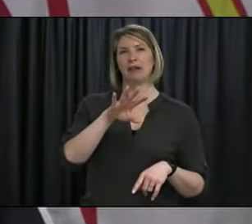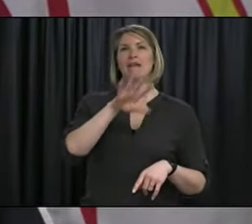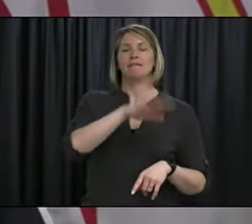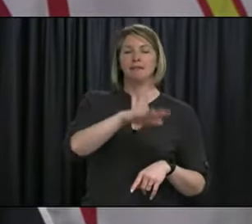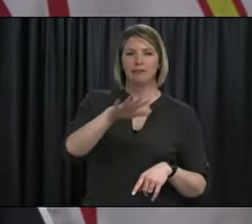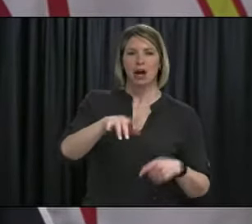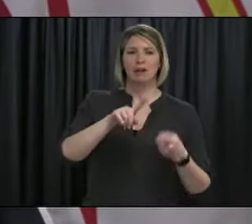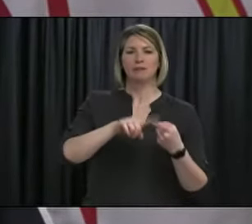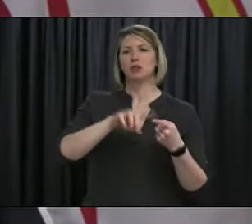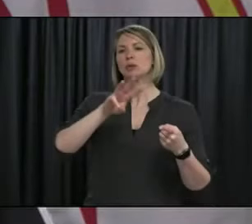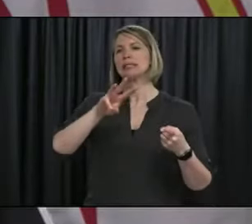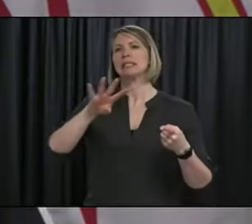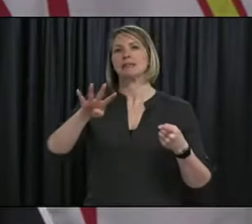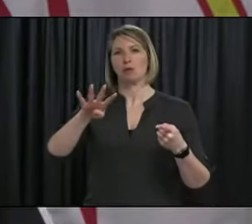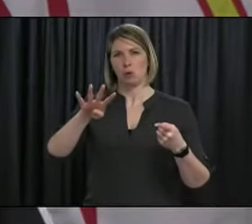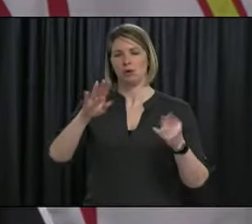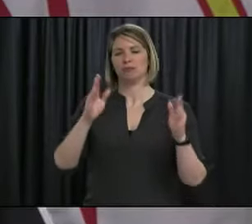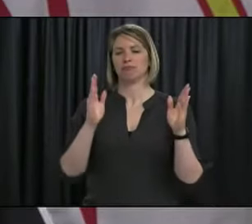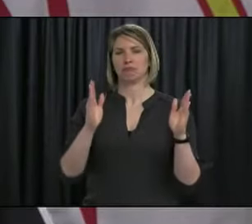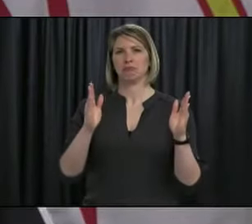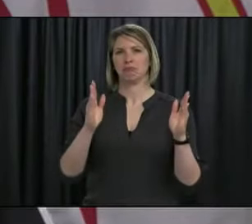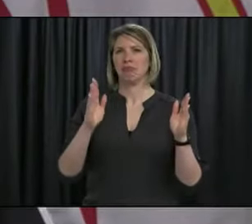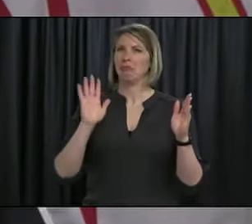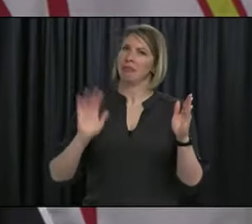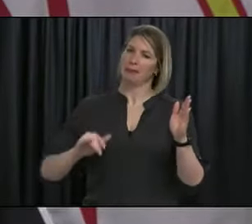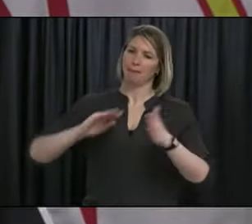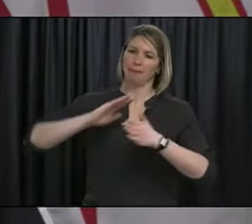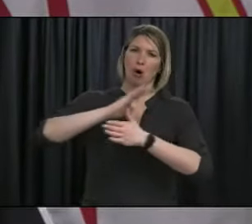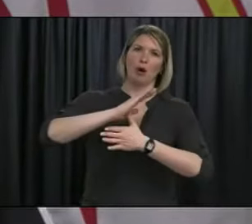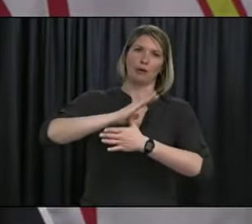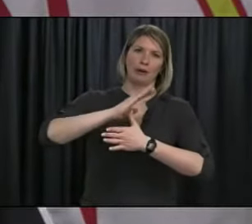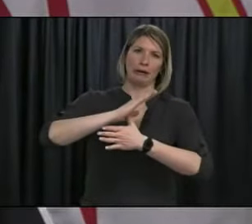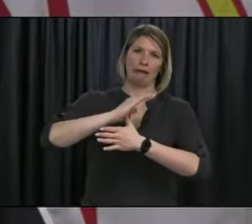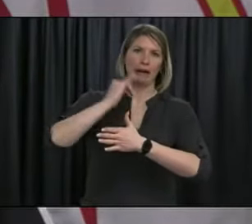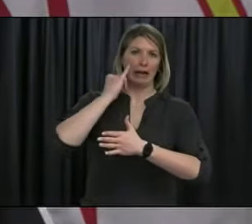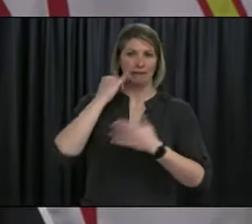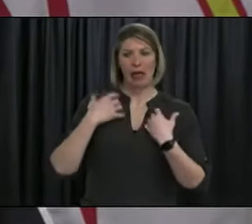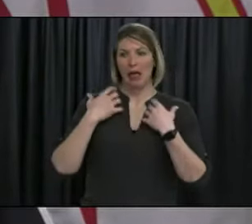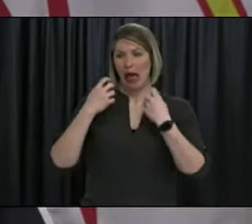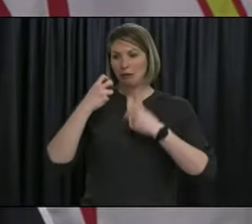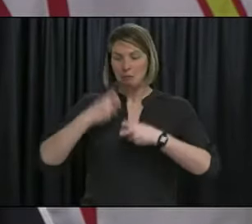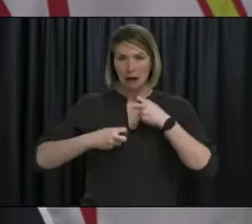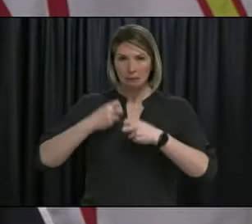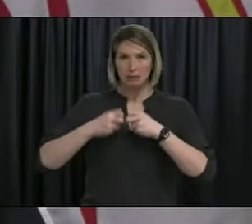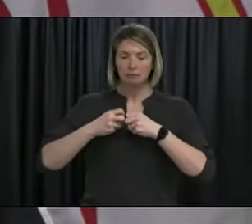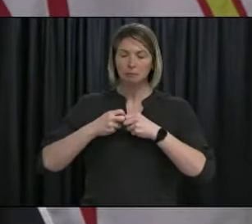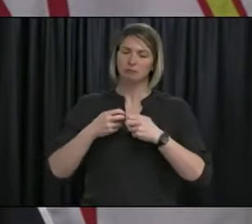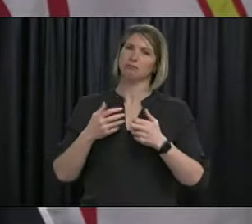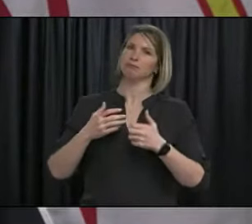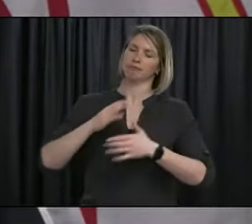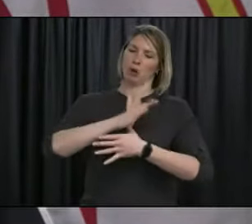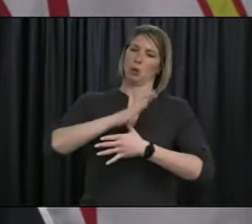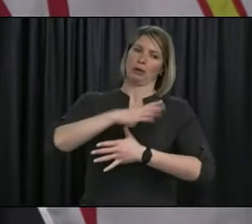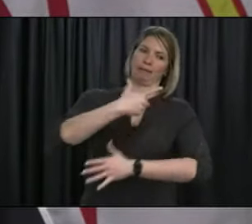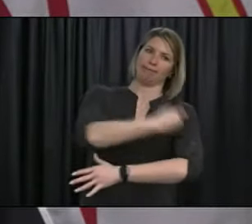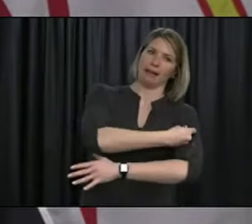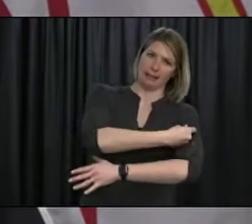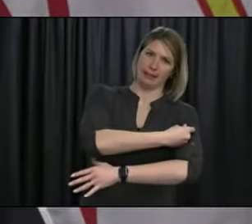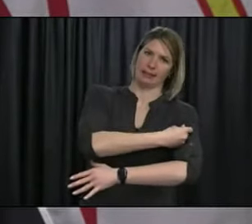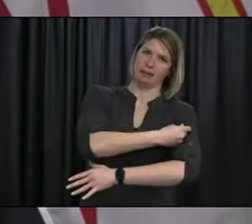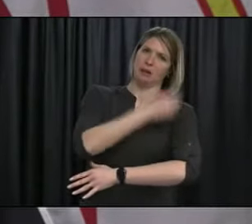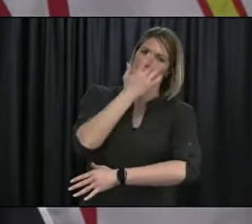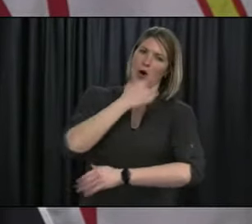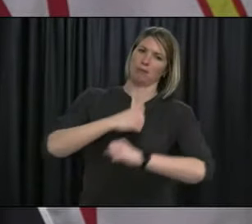and that can be for, uh, most priority groups. So, um, we'll be, uh, um, we'll be looking